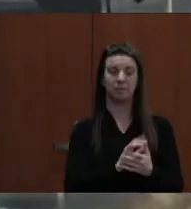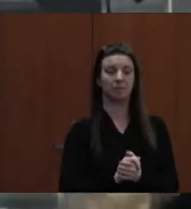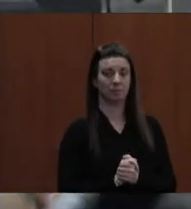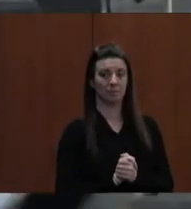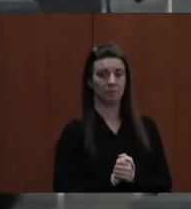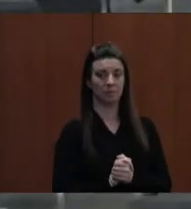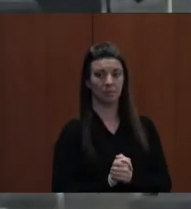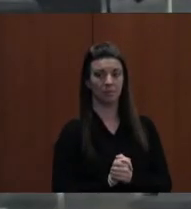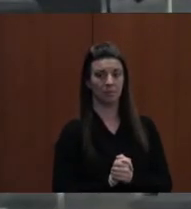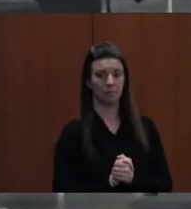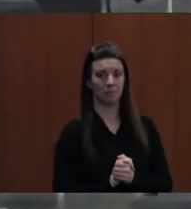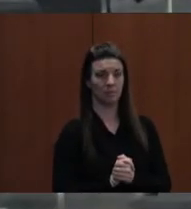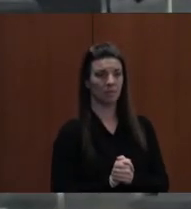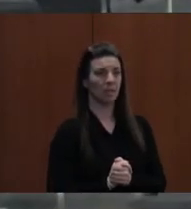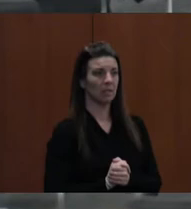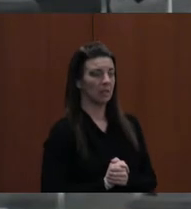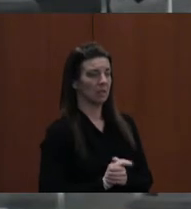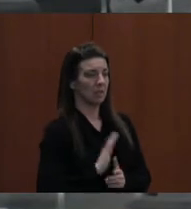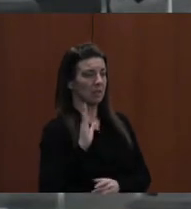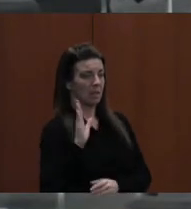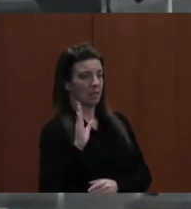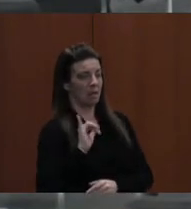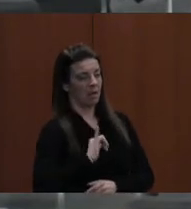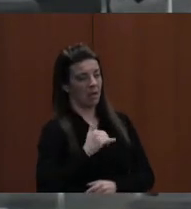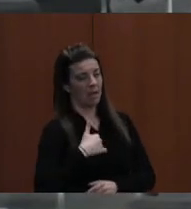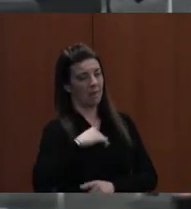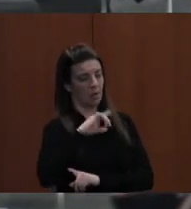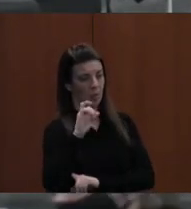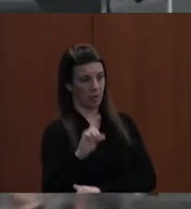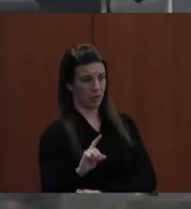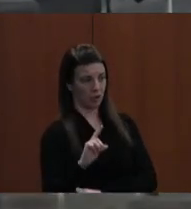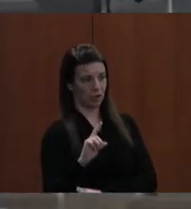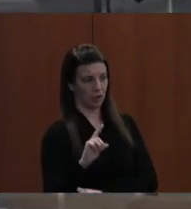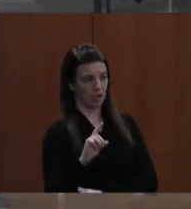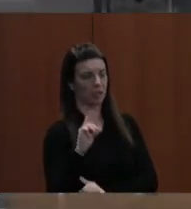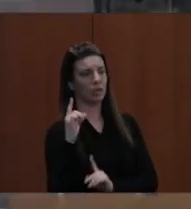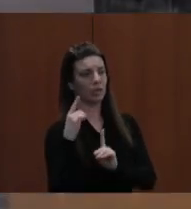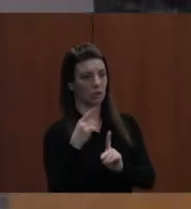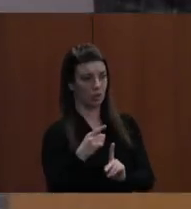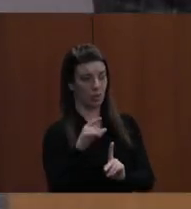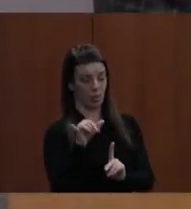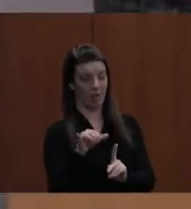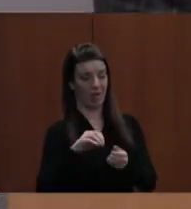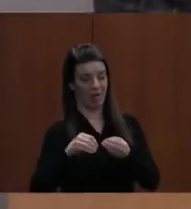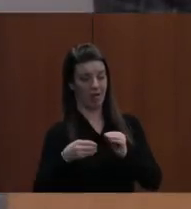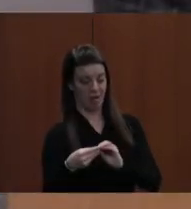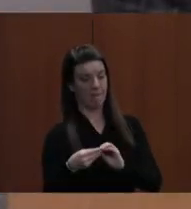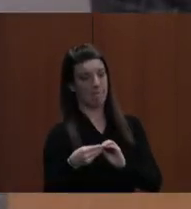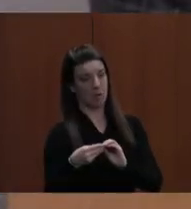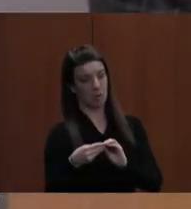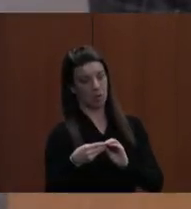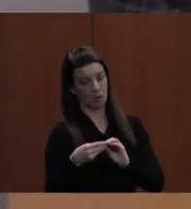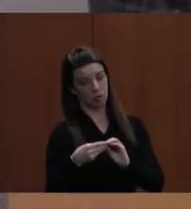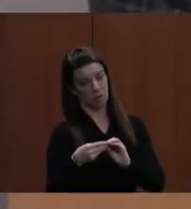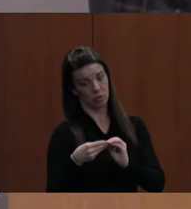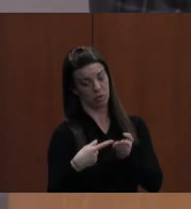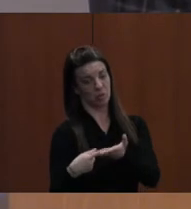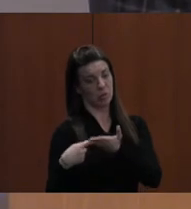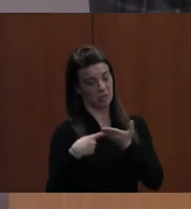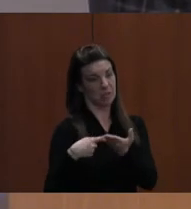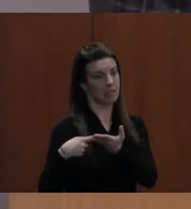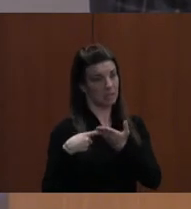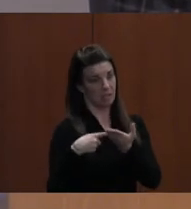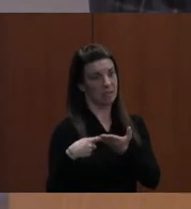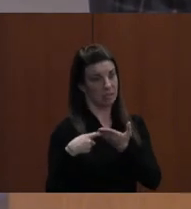So I have a question. So looking at the numbers that we're talking about here and plus